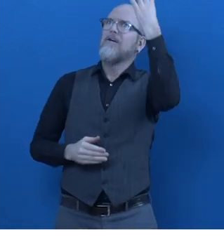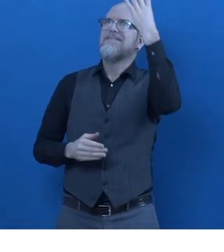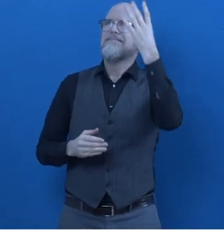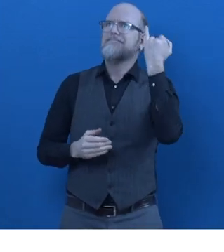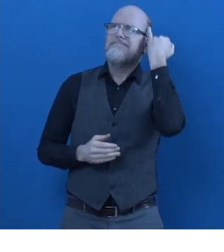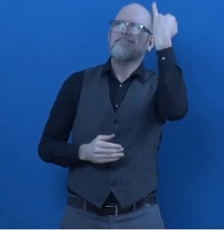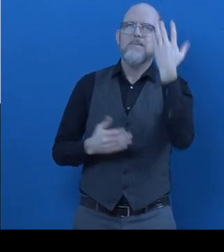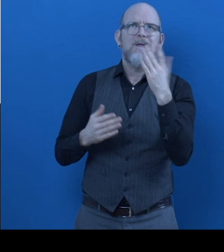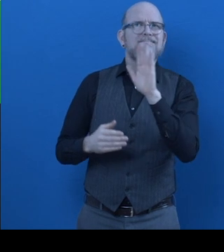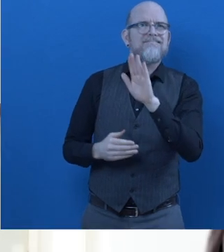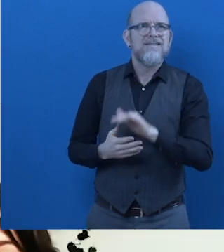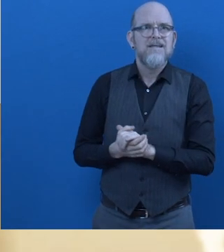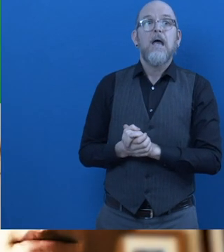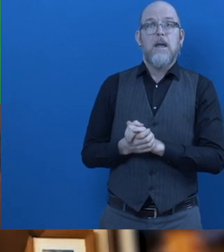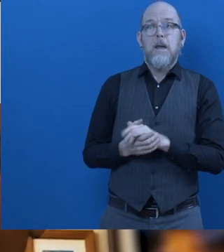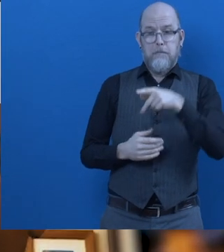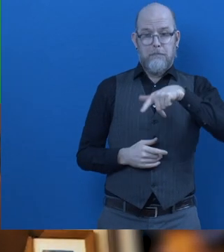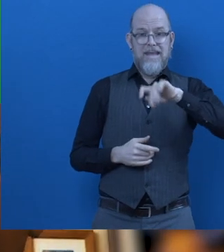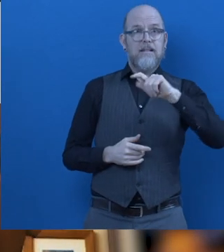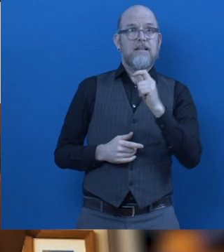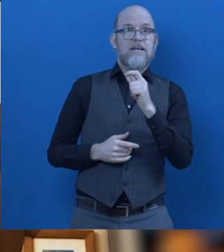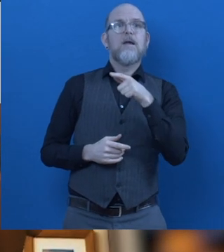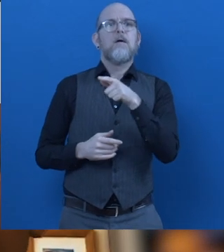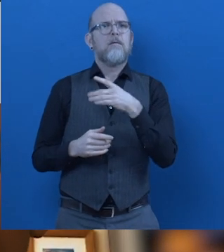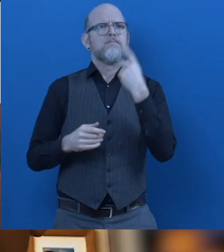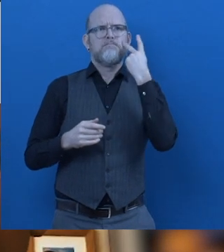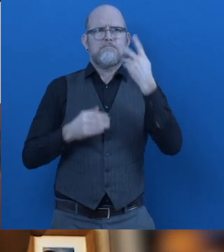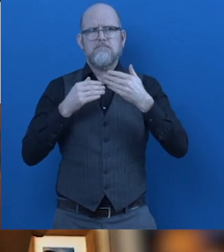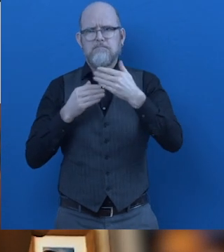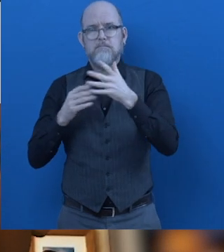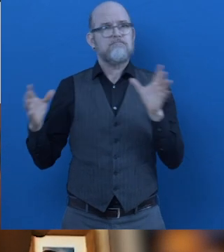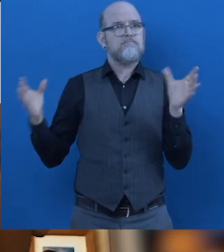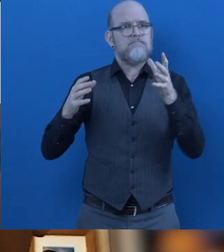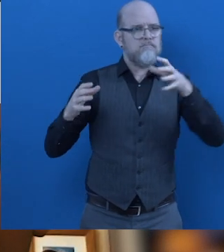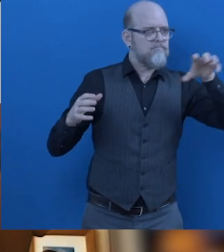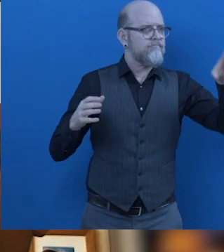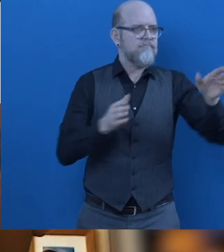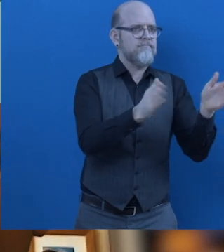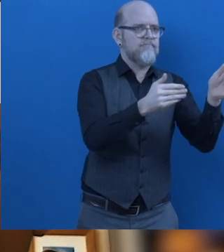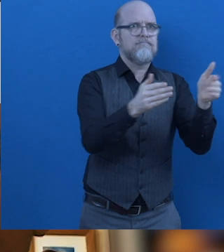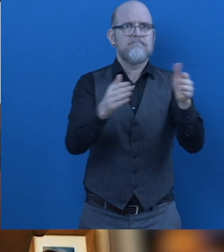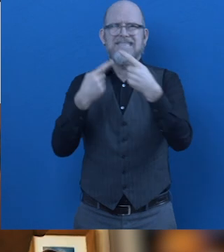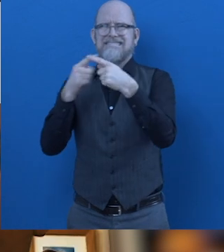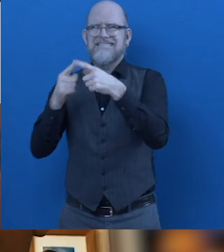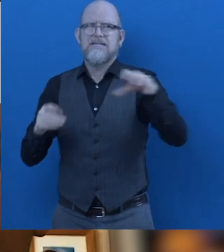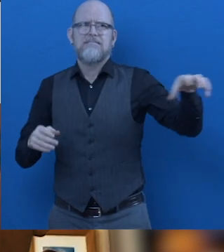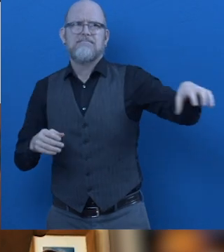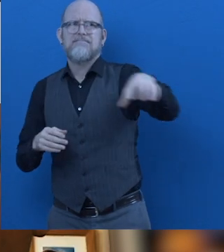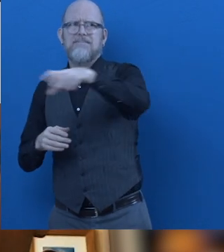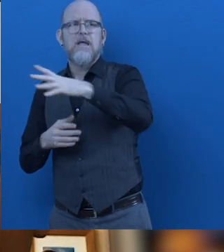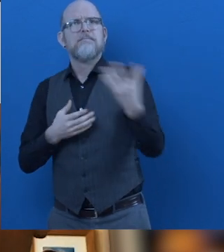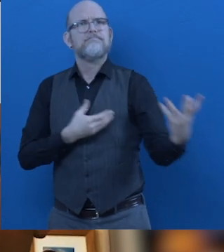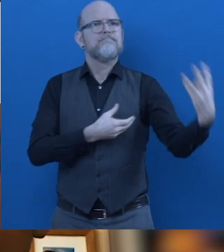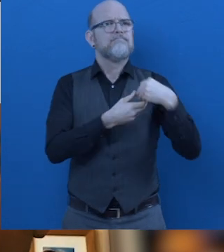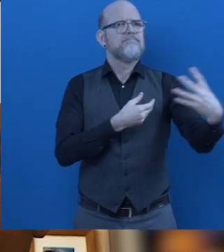Corinne Vable. What makes PEAT unique is our role in organizing collaborations across sectors. We connect and learn from a